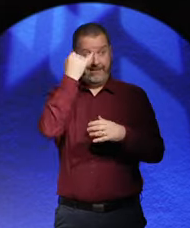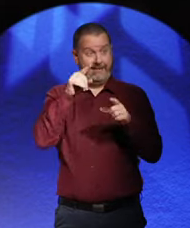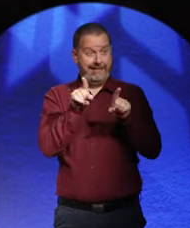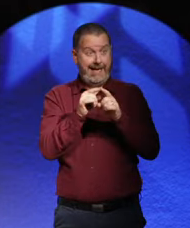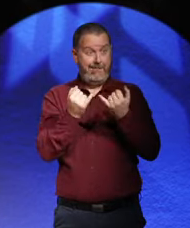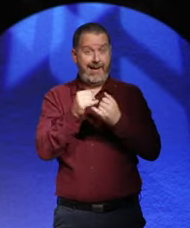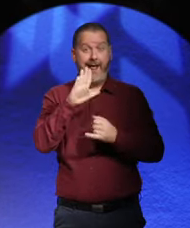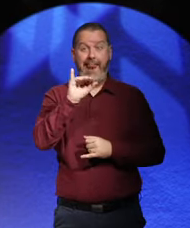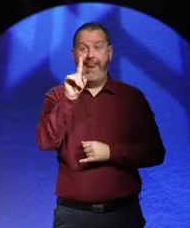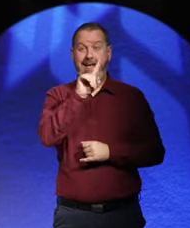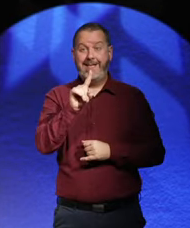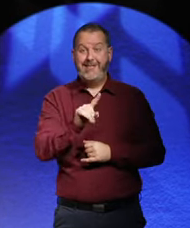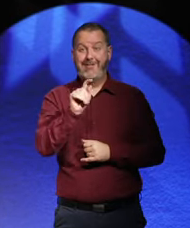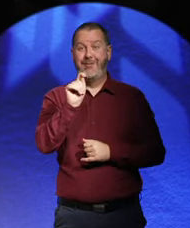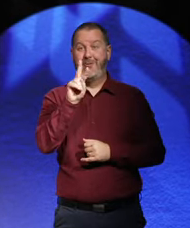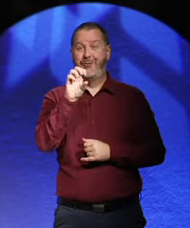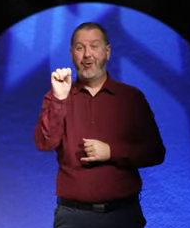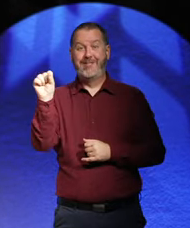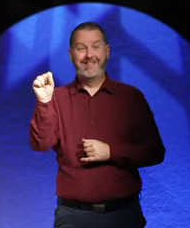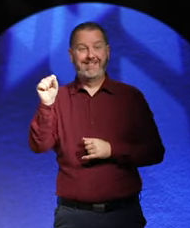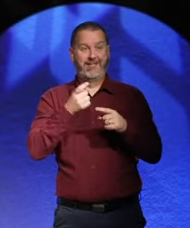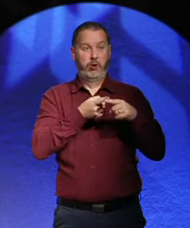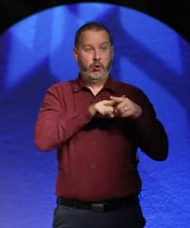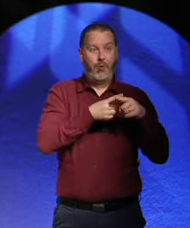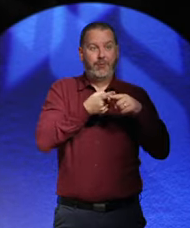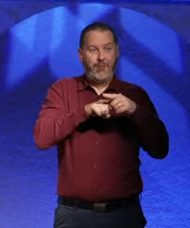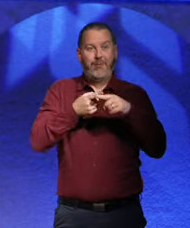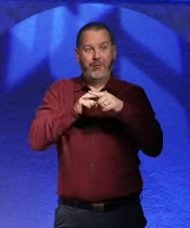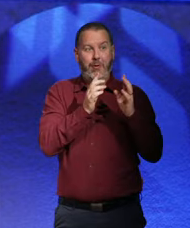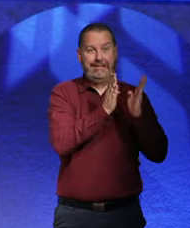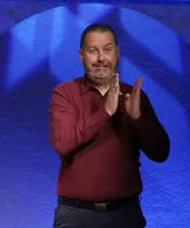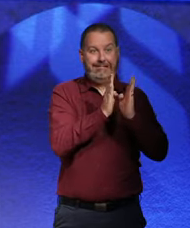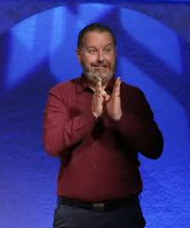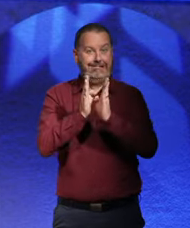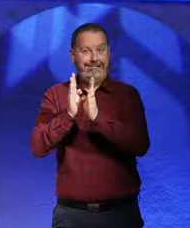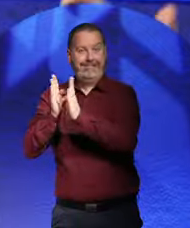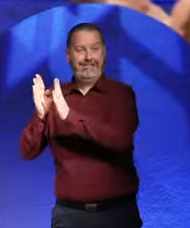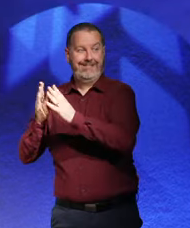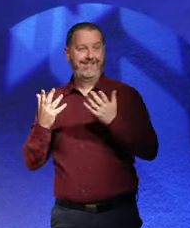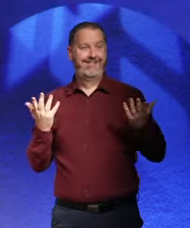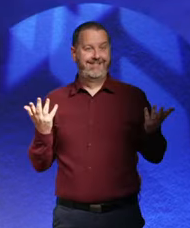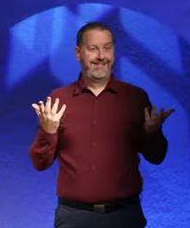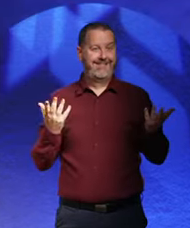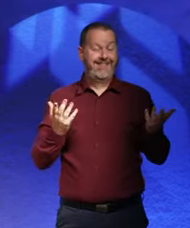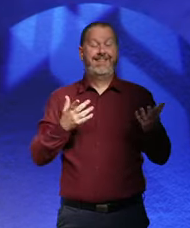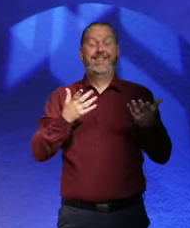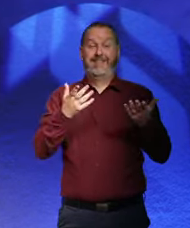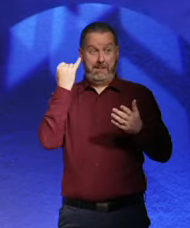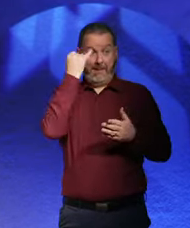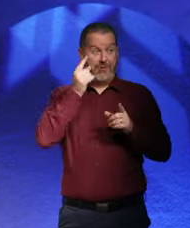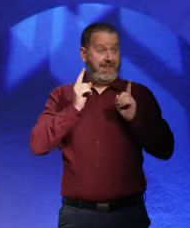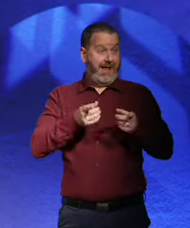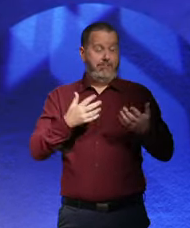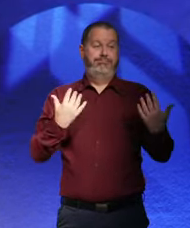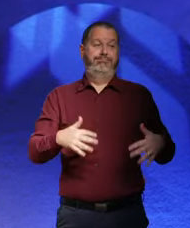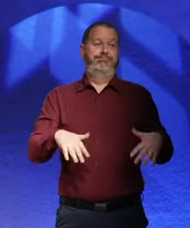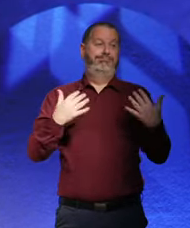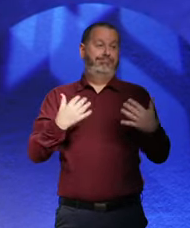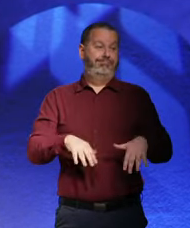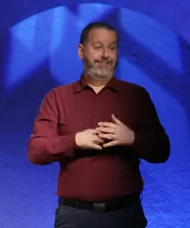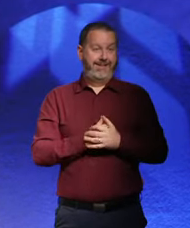went on for 14 years. Since 2010. Or back 13 years. And just as chaotic, by the way. Exactly right.